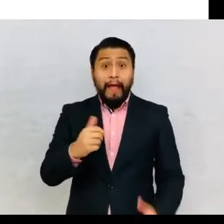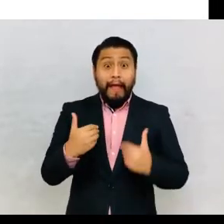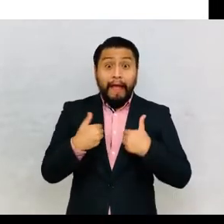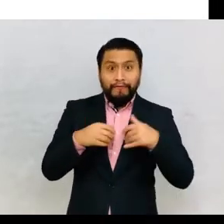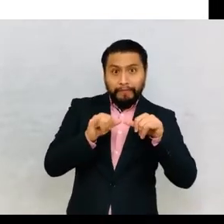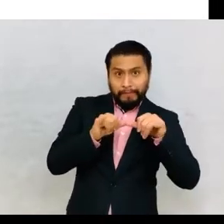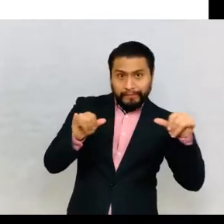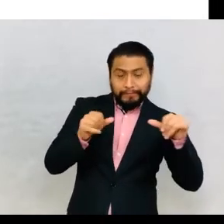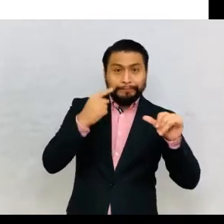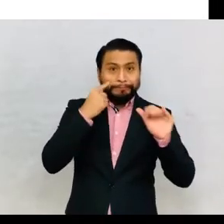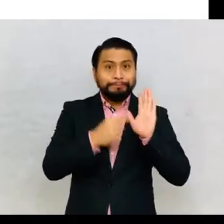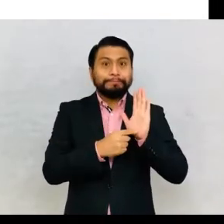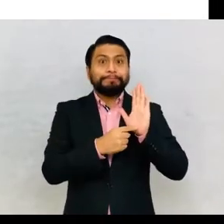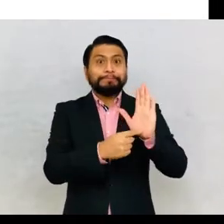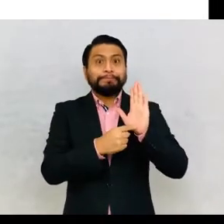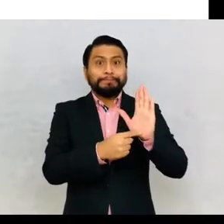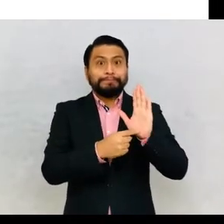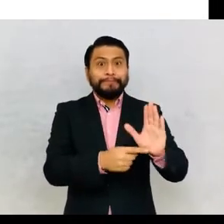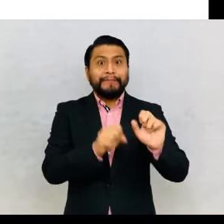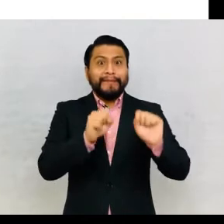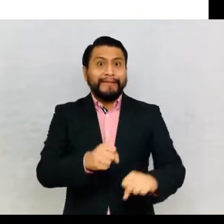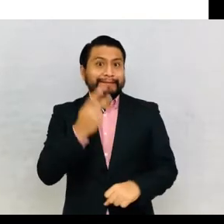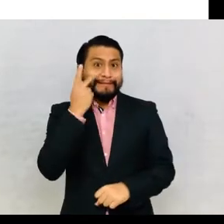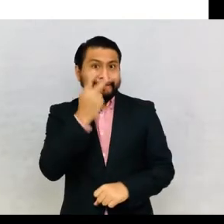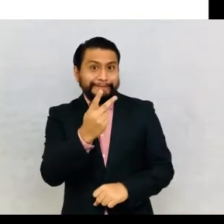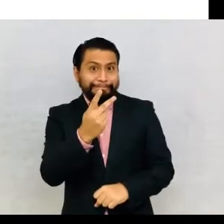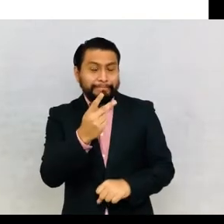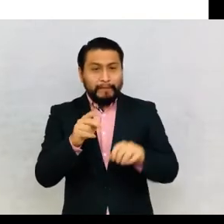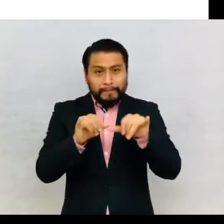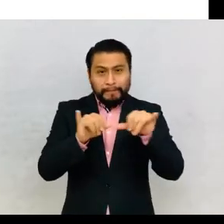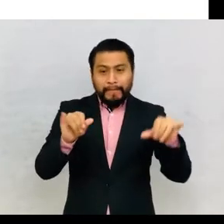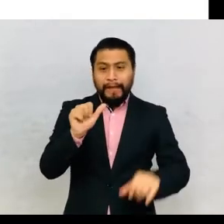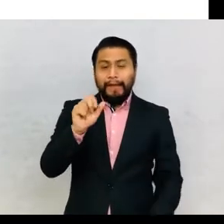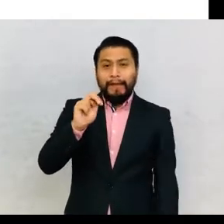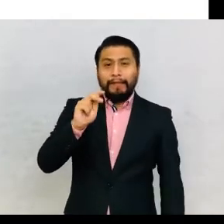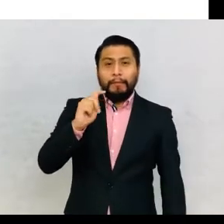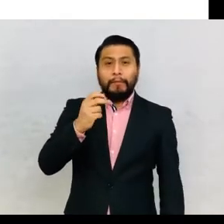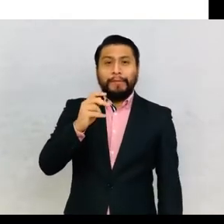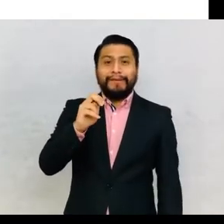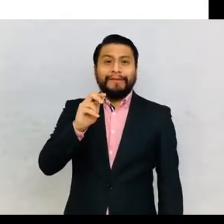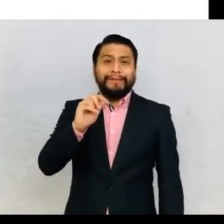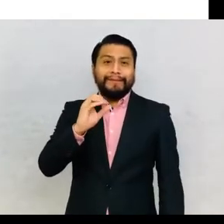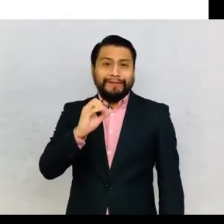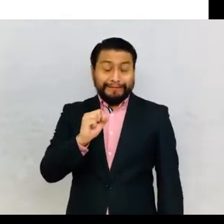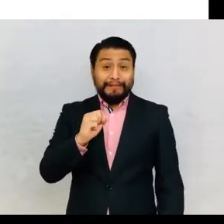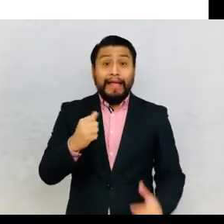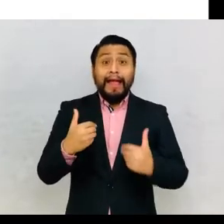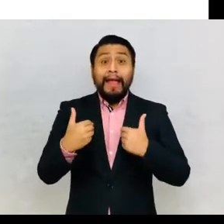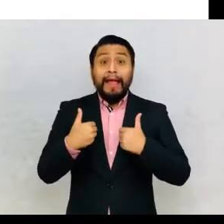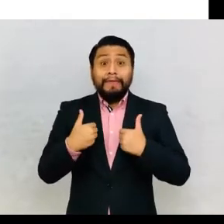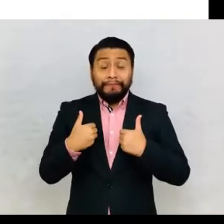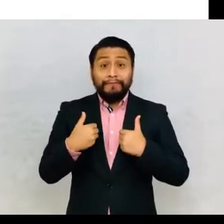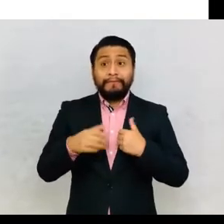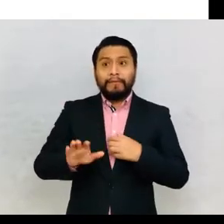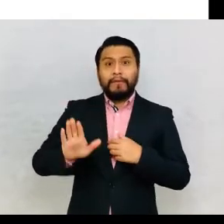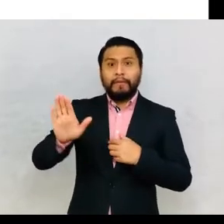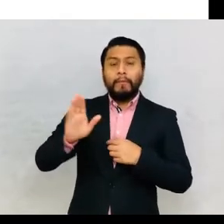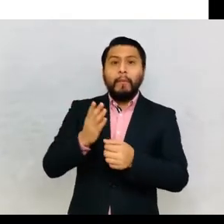and making anthropometric measurements. Here he is drawing blood from the children.